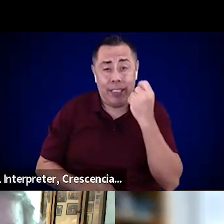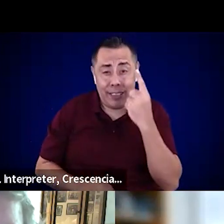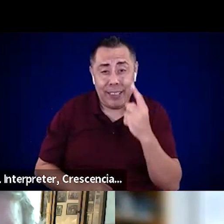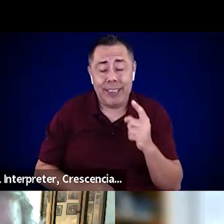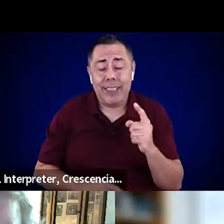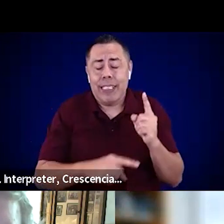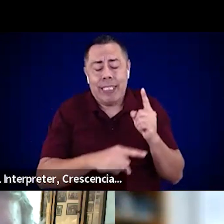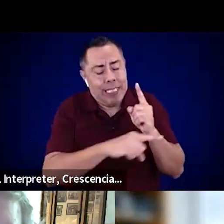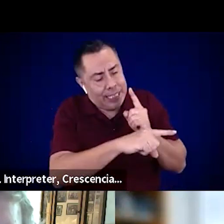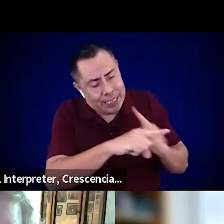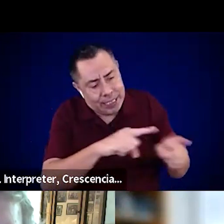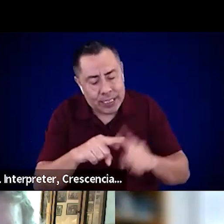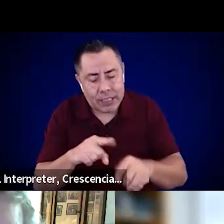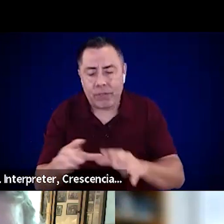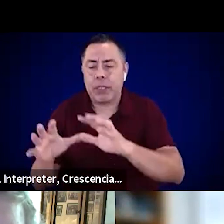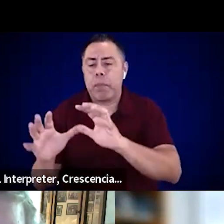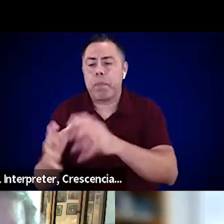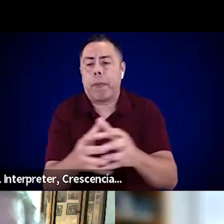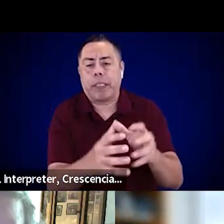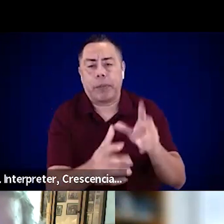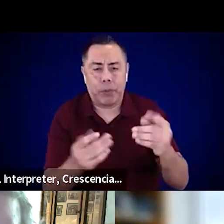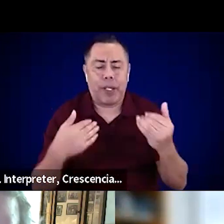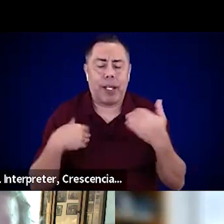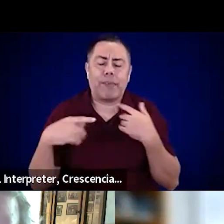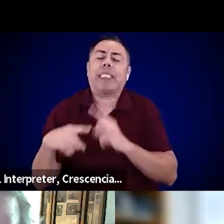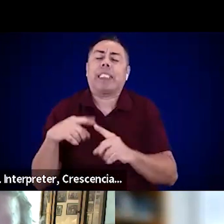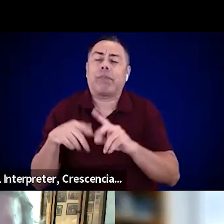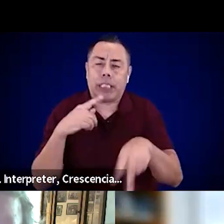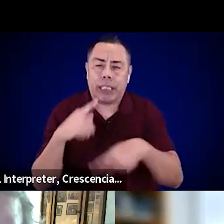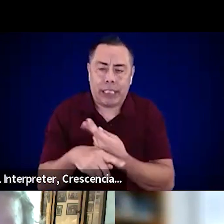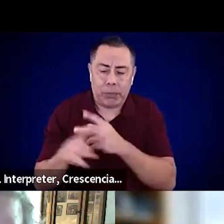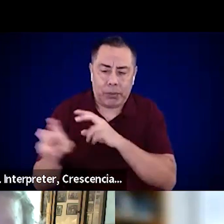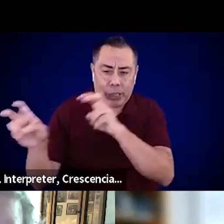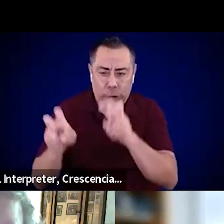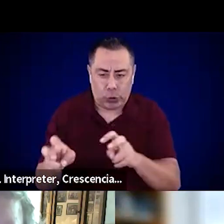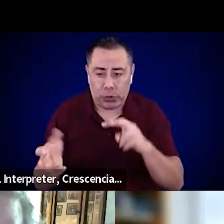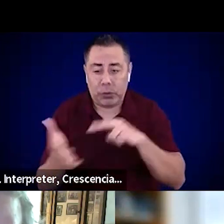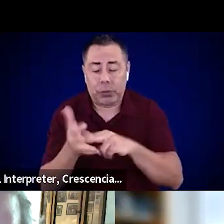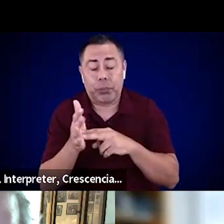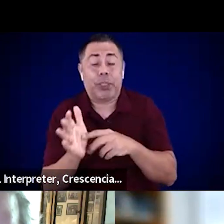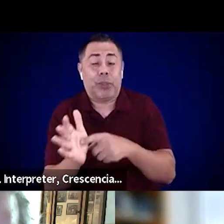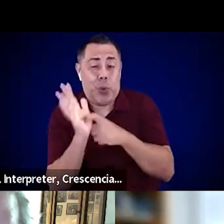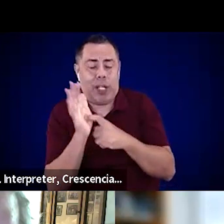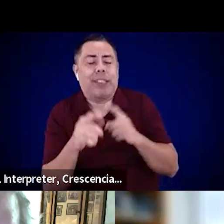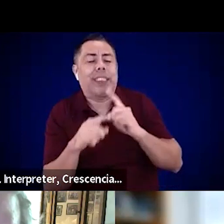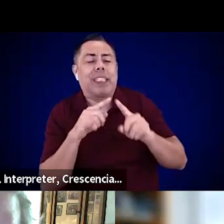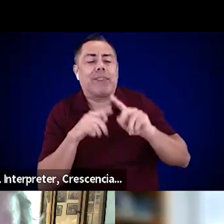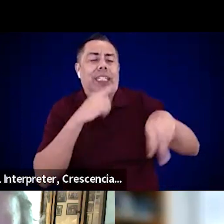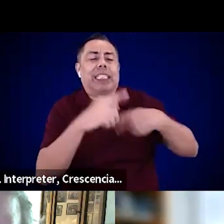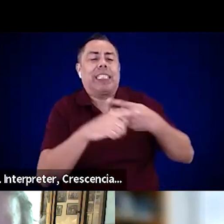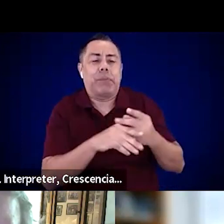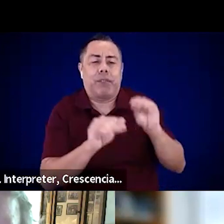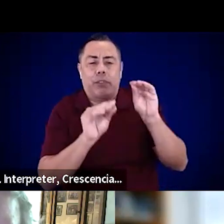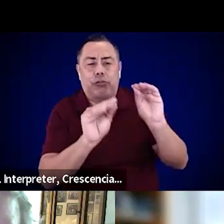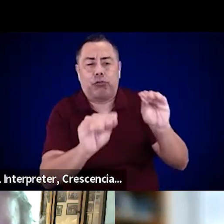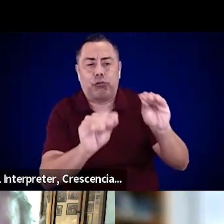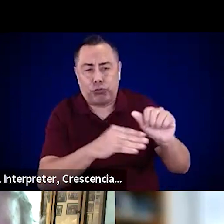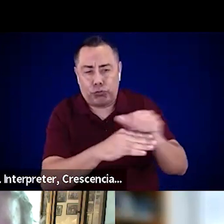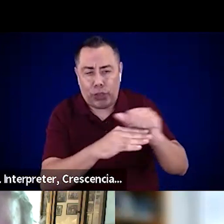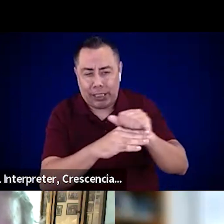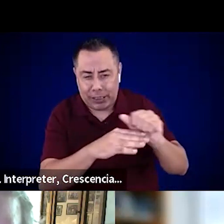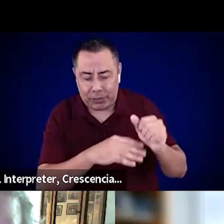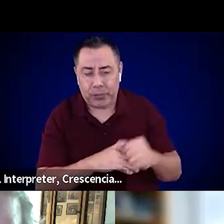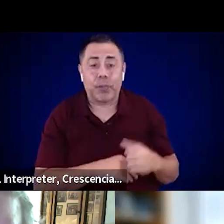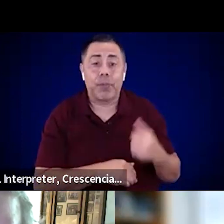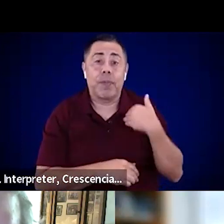populations will present different issues. Um, I know that in my county, um, a blindness organization